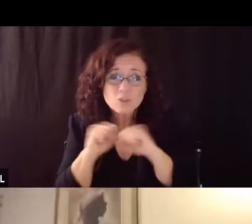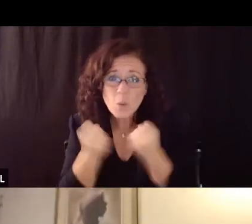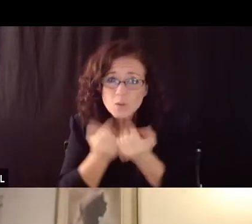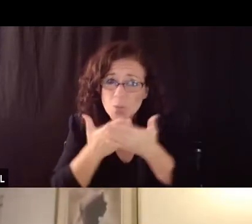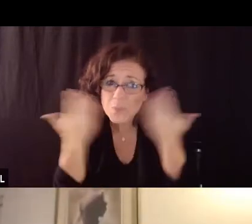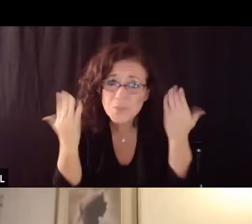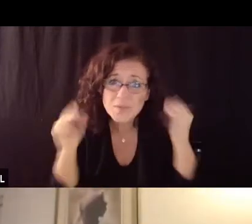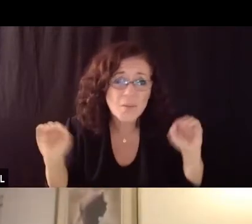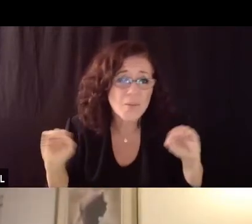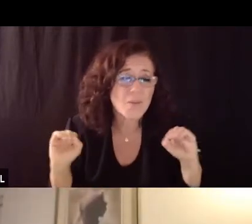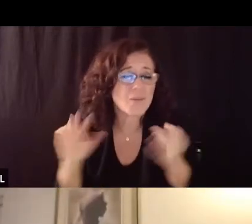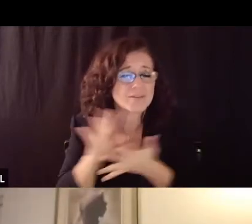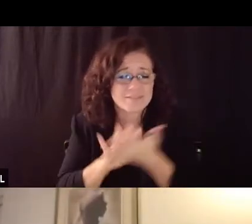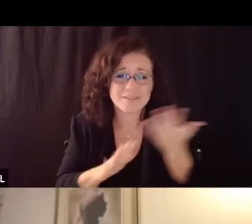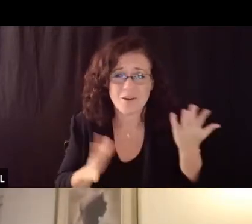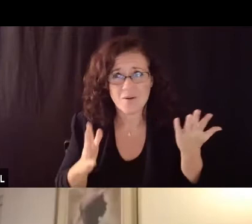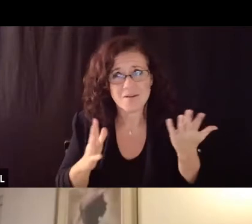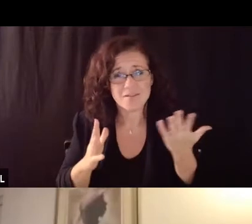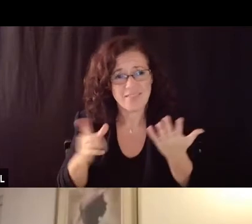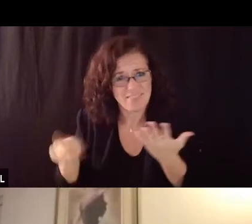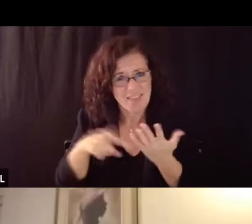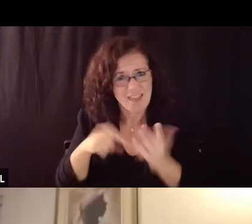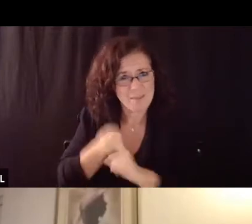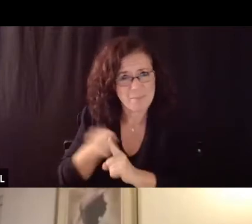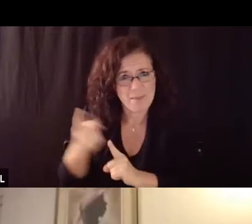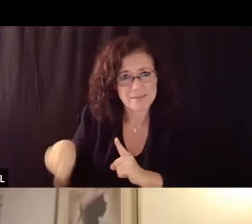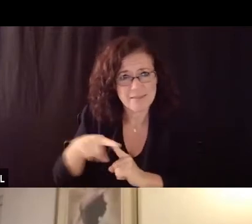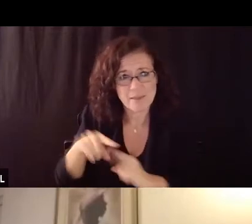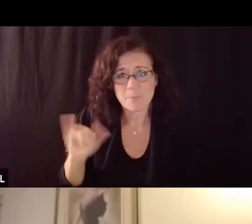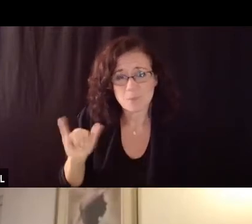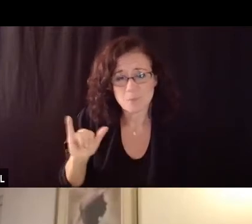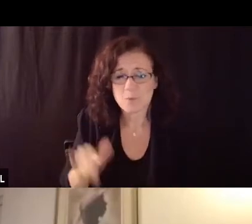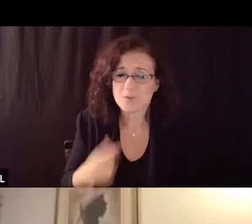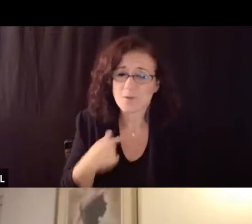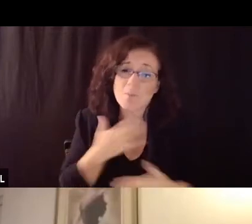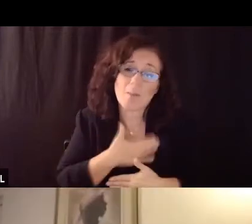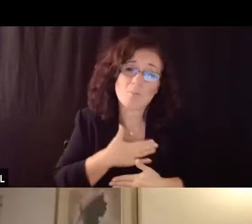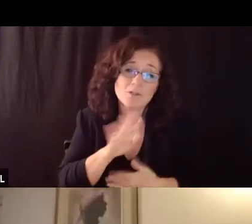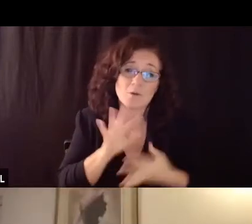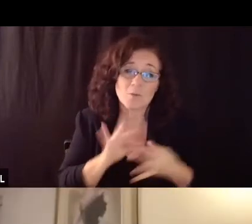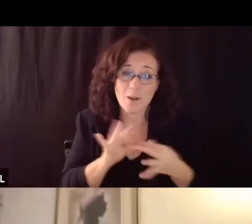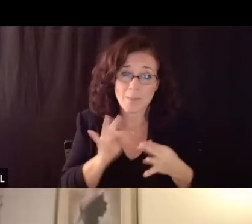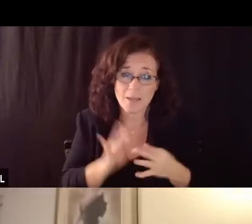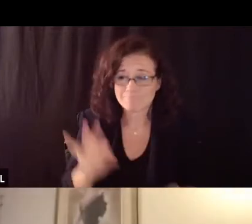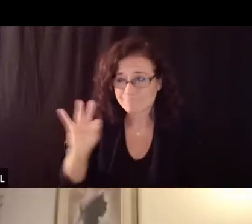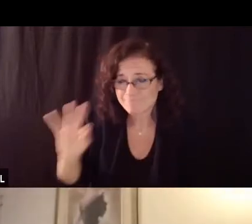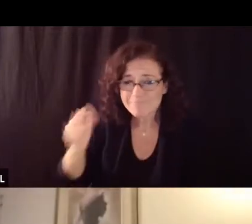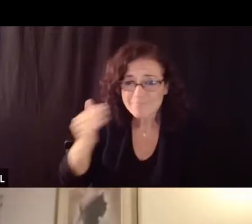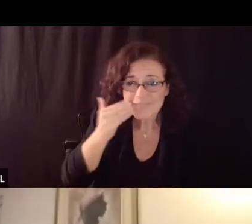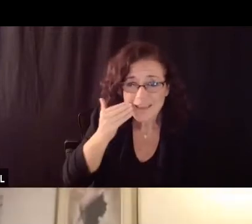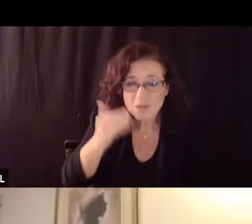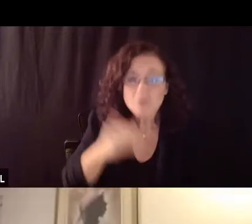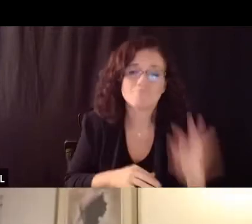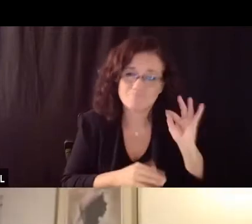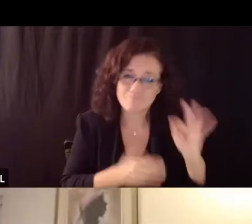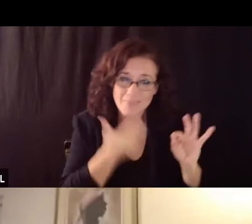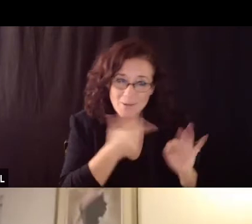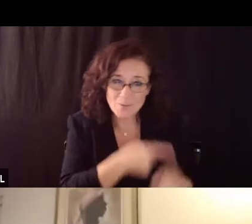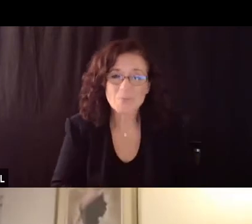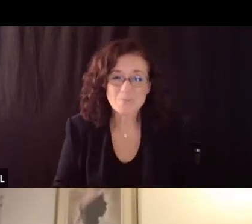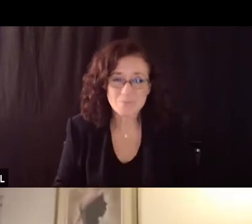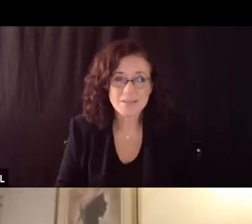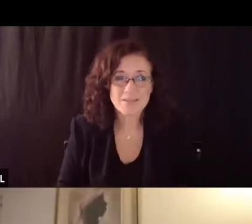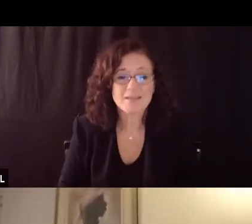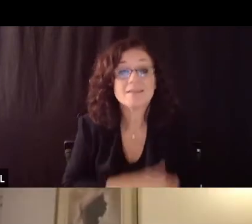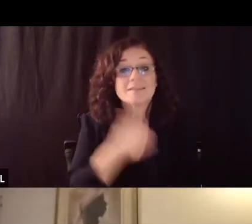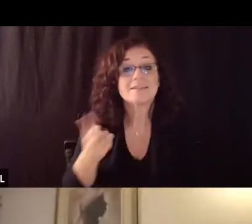so i appreciate that thank you thank you miss munoz on to miss sims moten